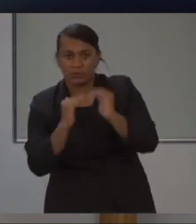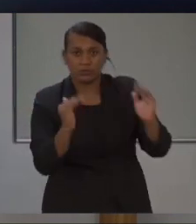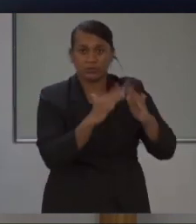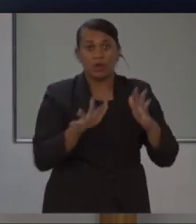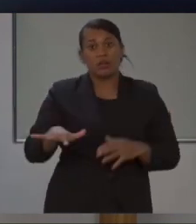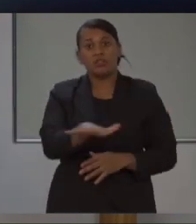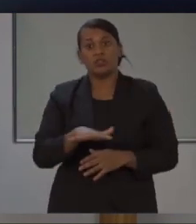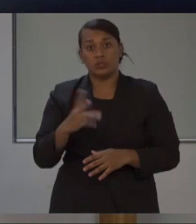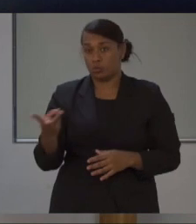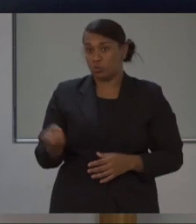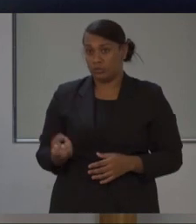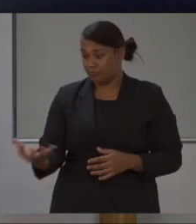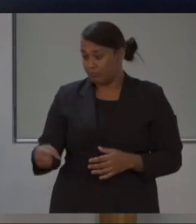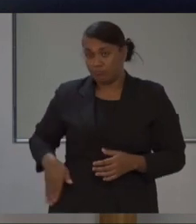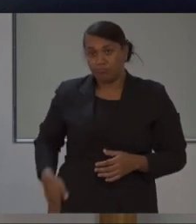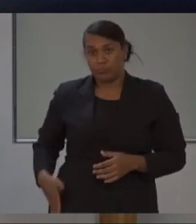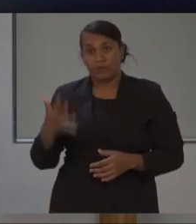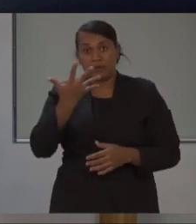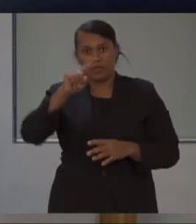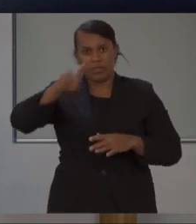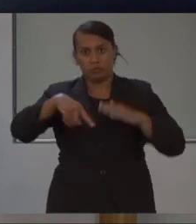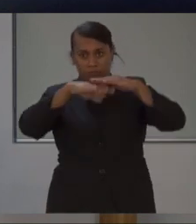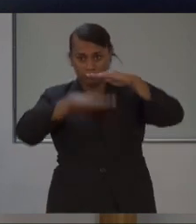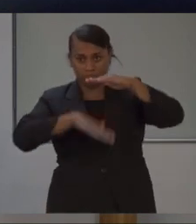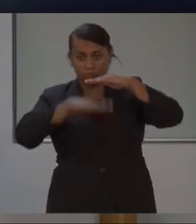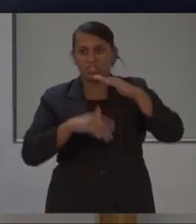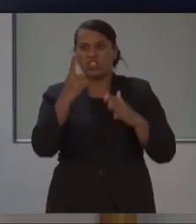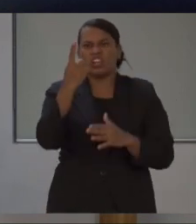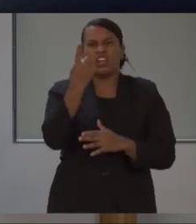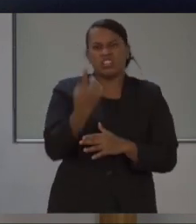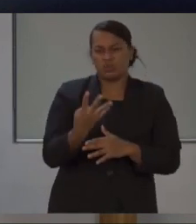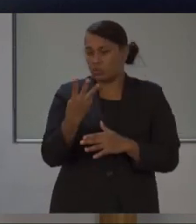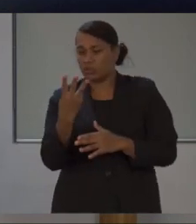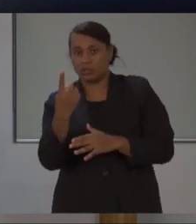on a one-third, two-thirds basis. Excuse me.